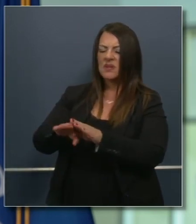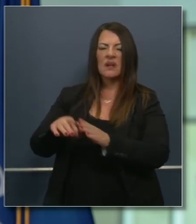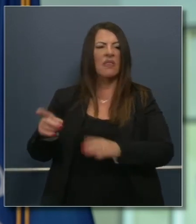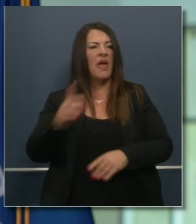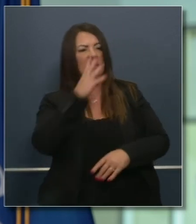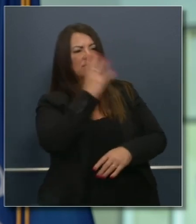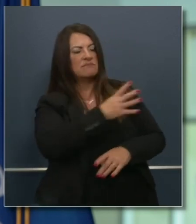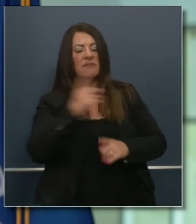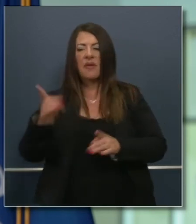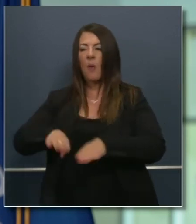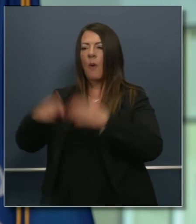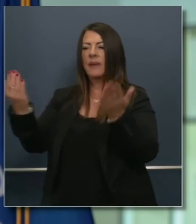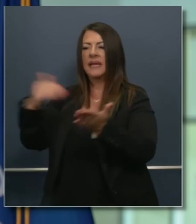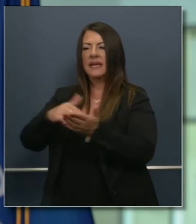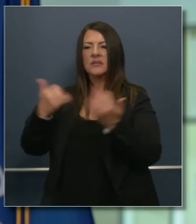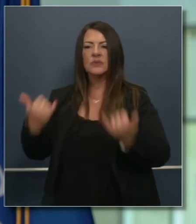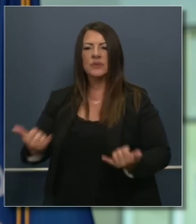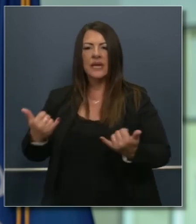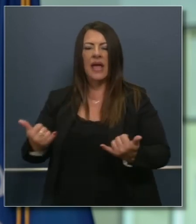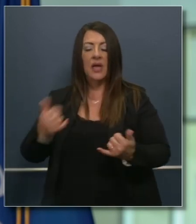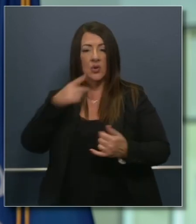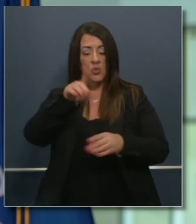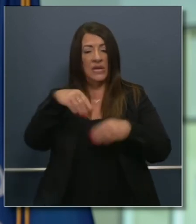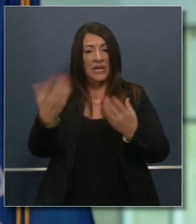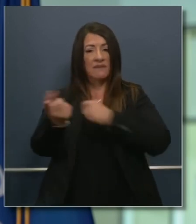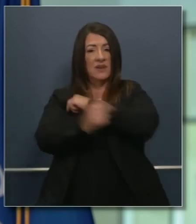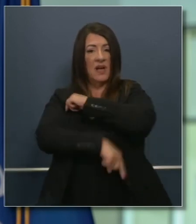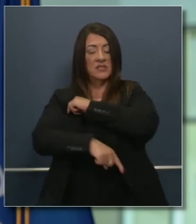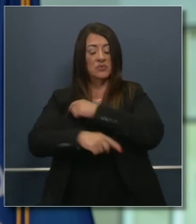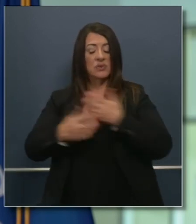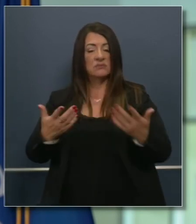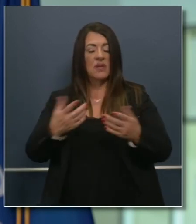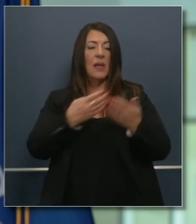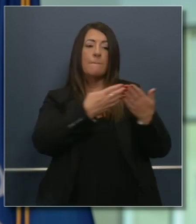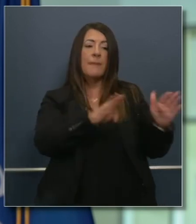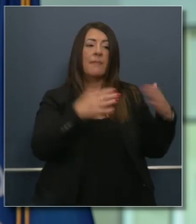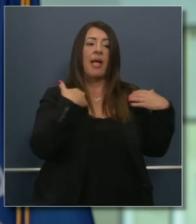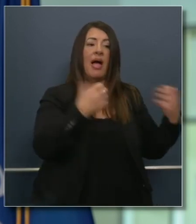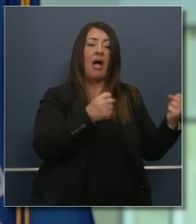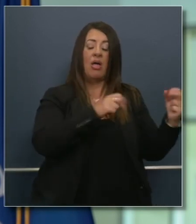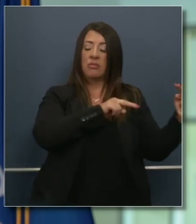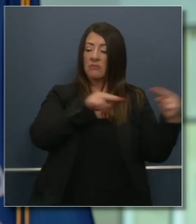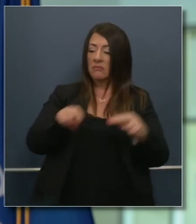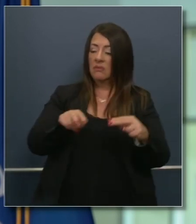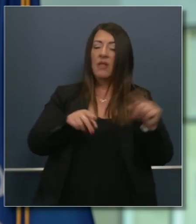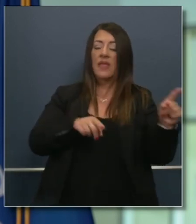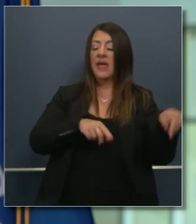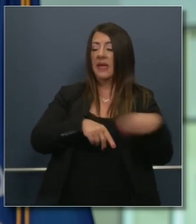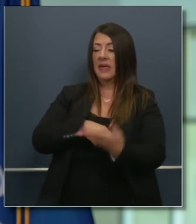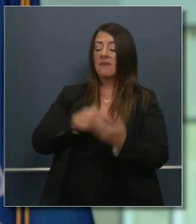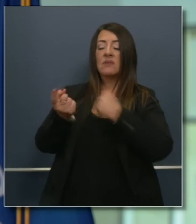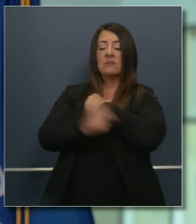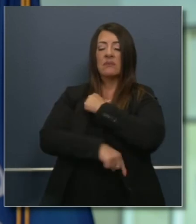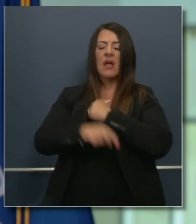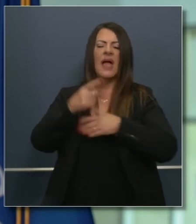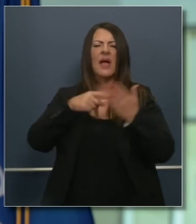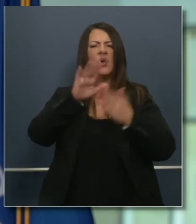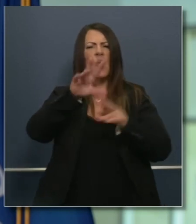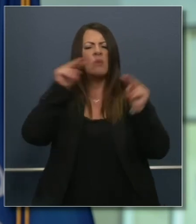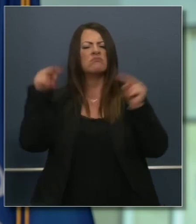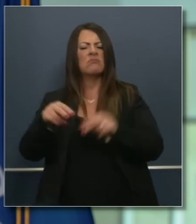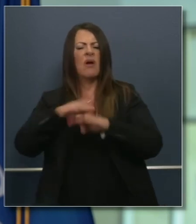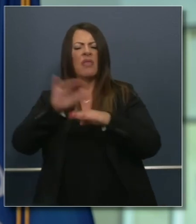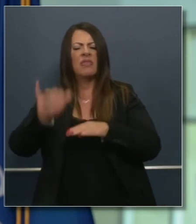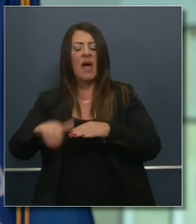can you talk to us about the consequences for that, both from the public health perspective and also the legal perspective? Yeah, mean, you know,